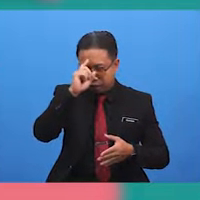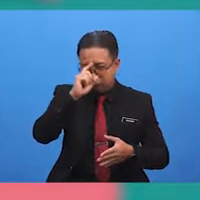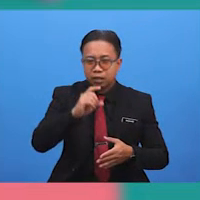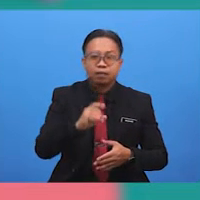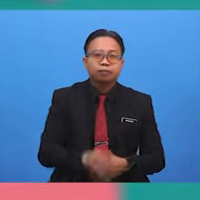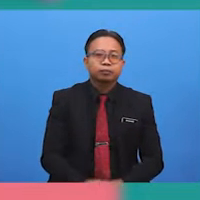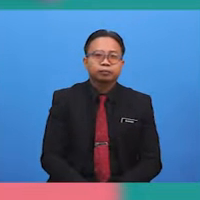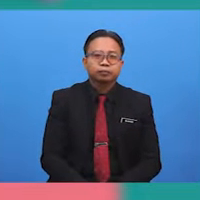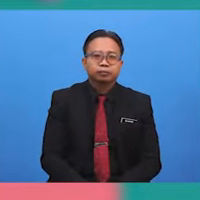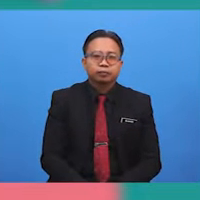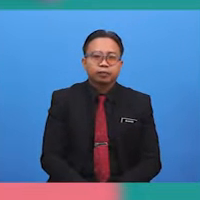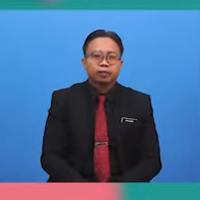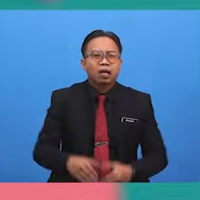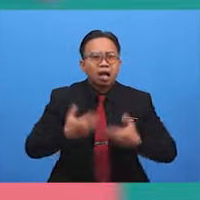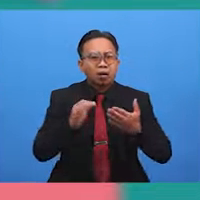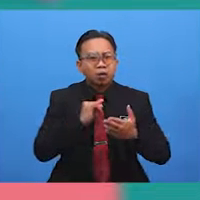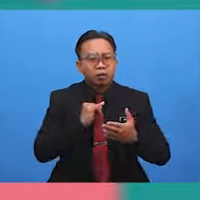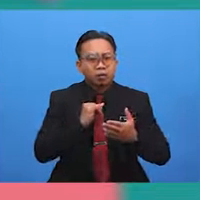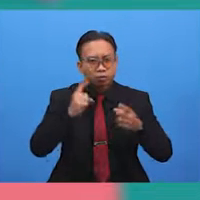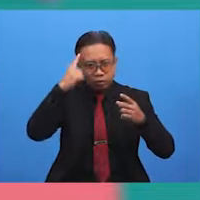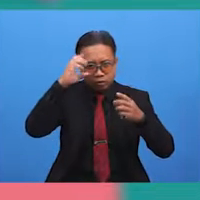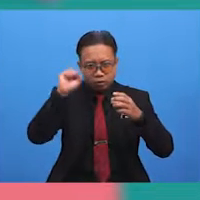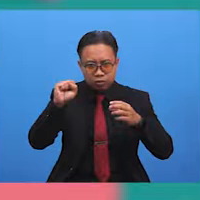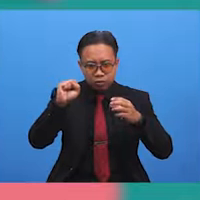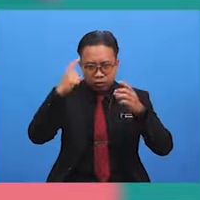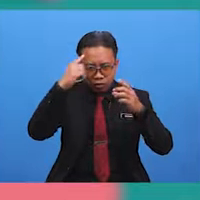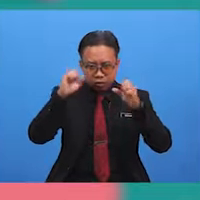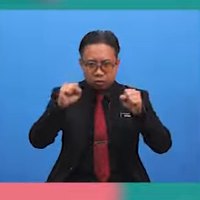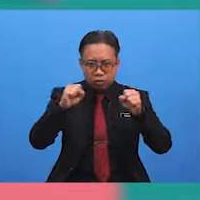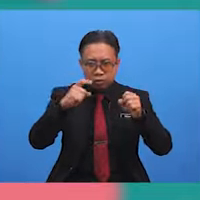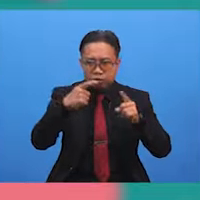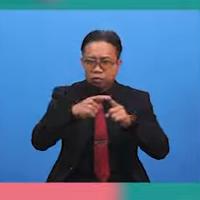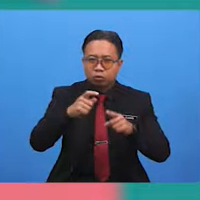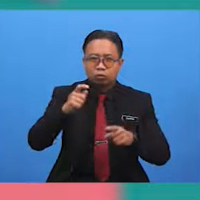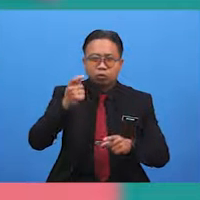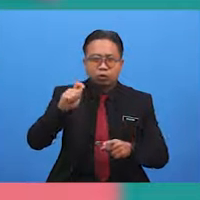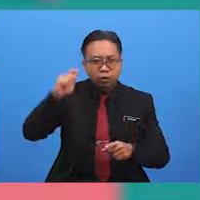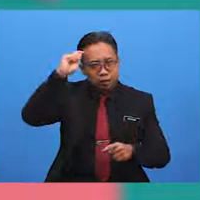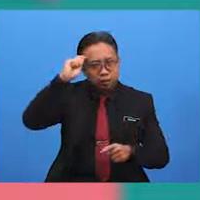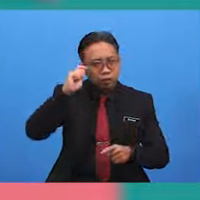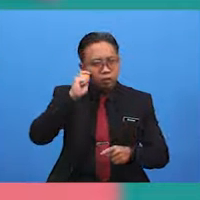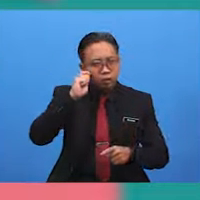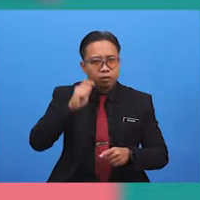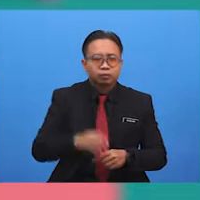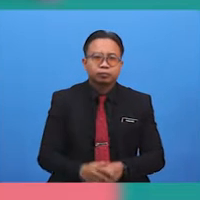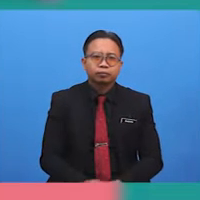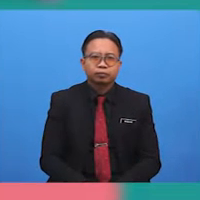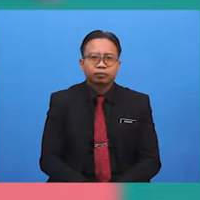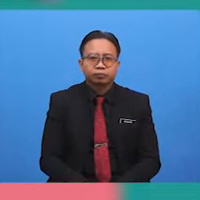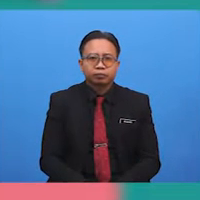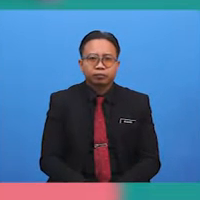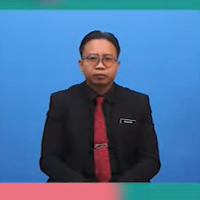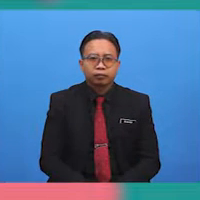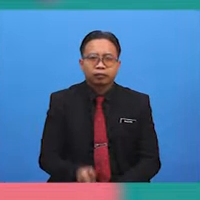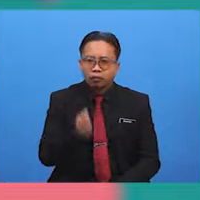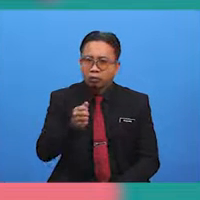How can I explain superstitions to these teenagers, Madam Saleha? Well,